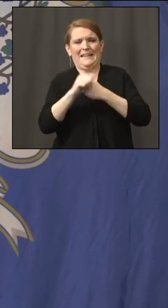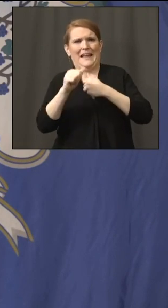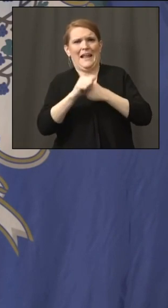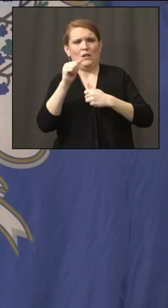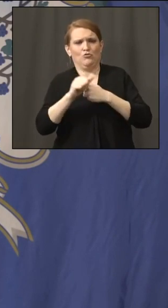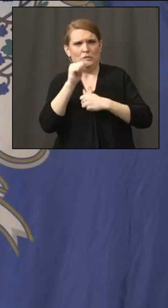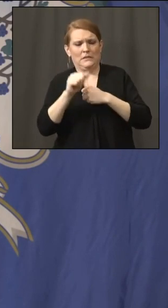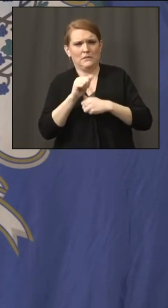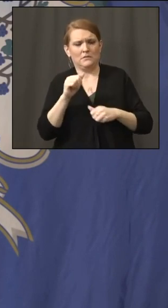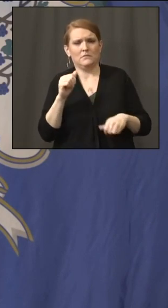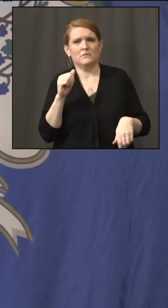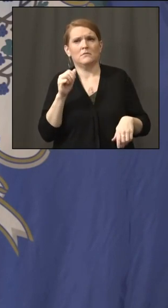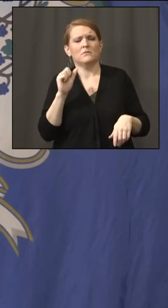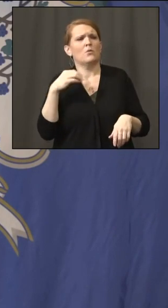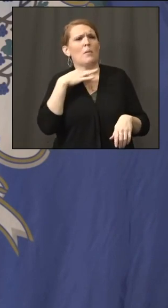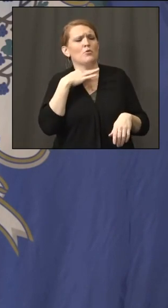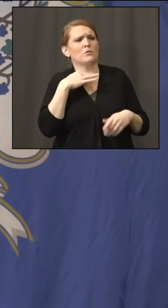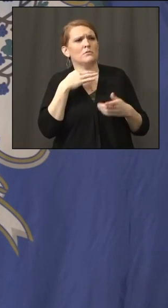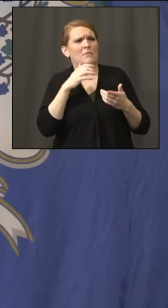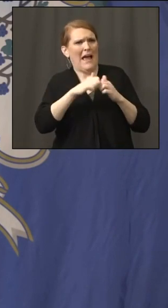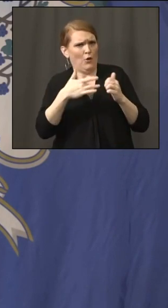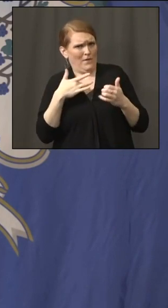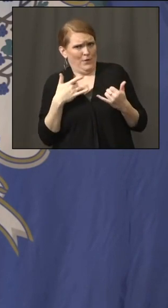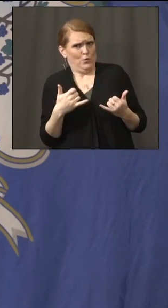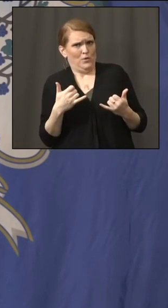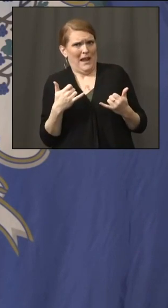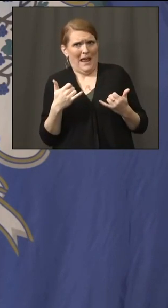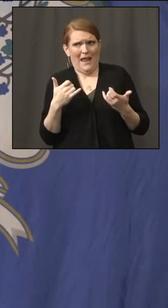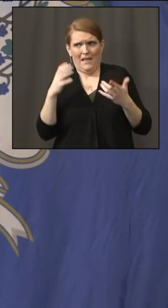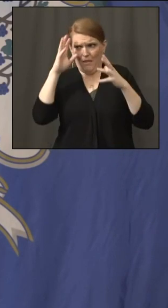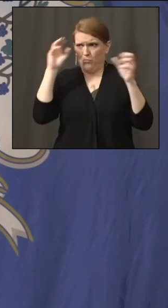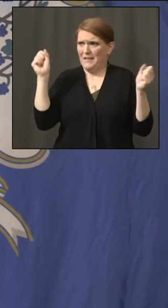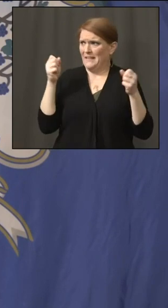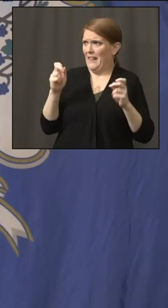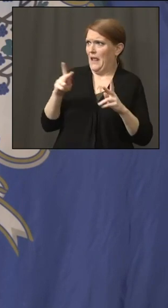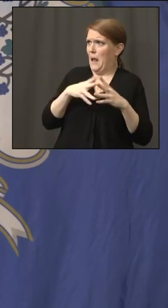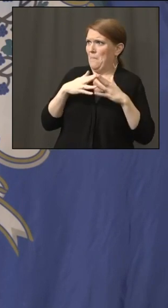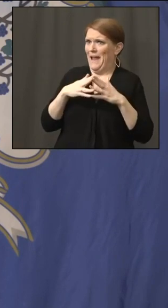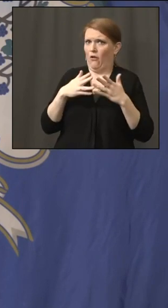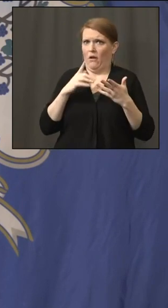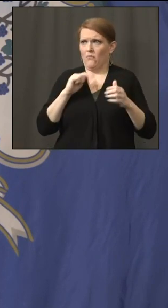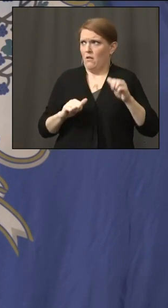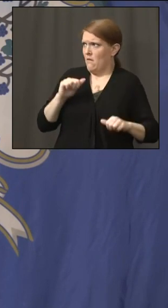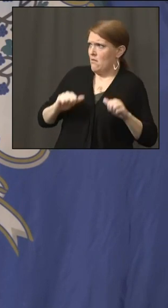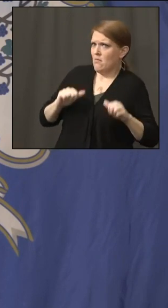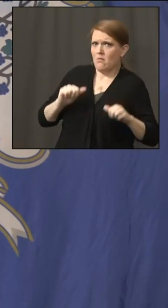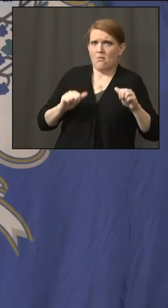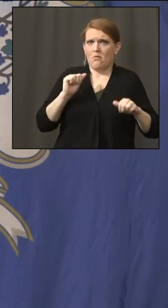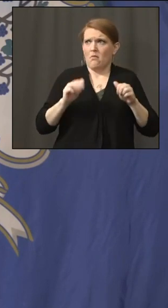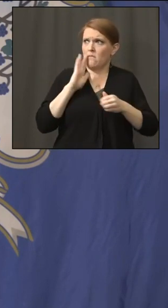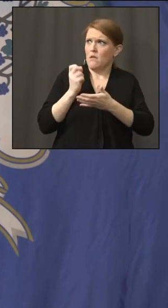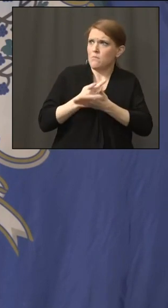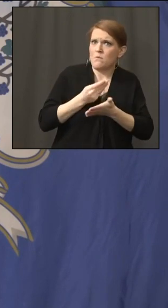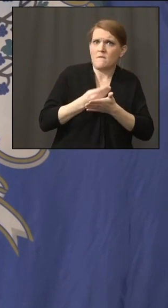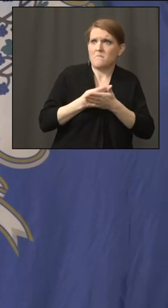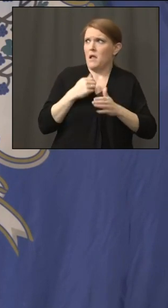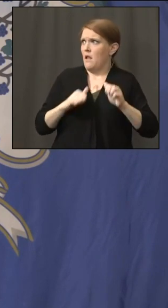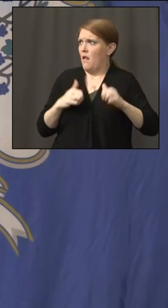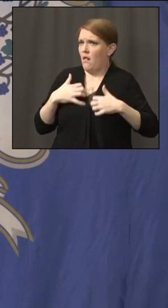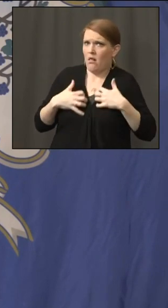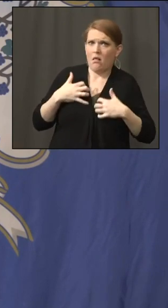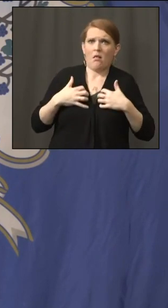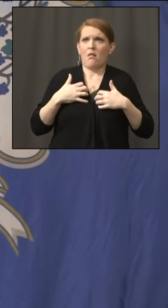really letting America kind of twist in the wind for a week over whether or not this relief was going to go out the door?